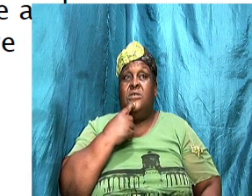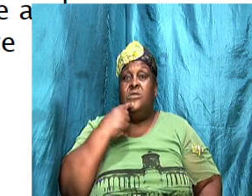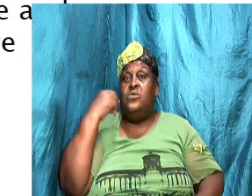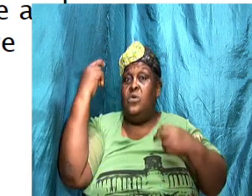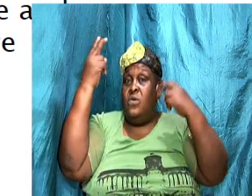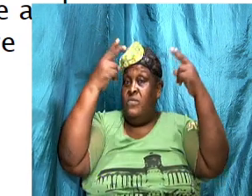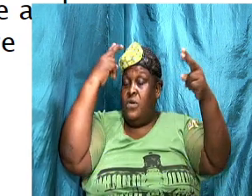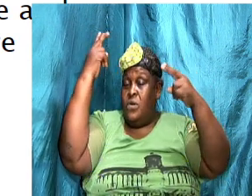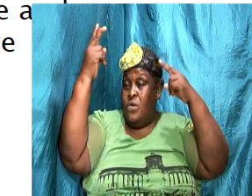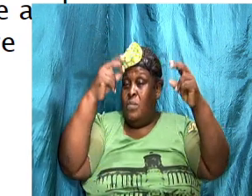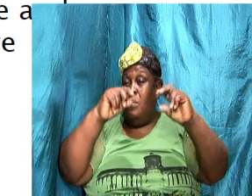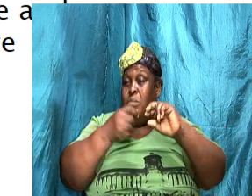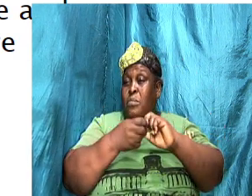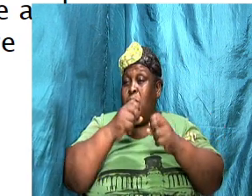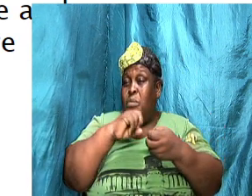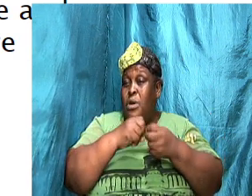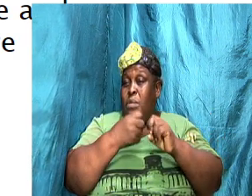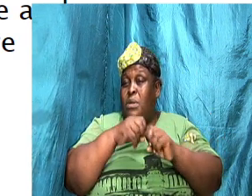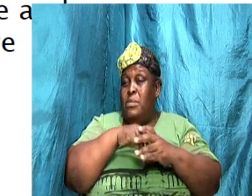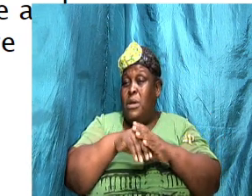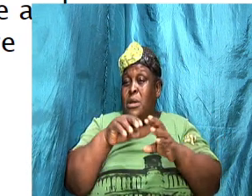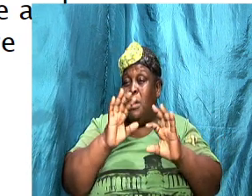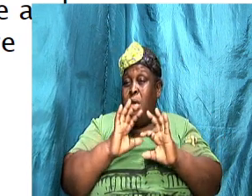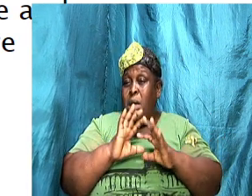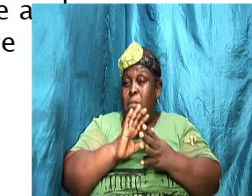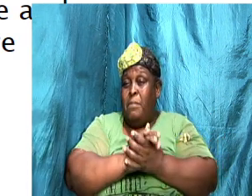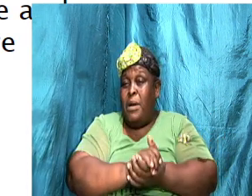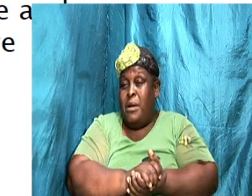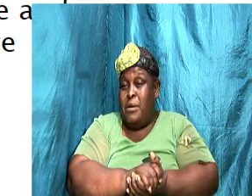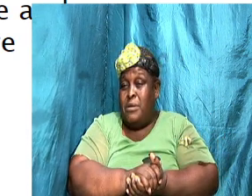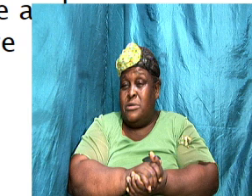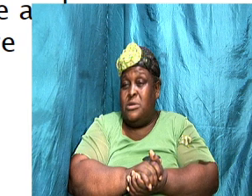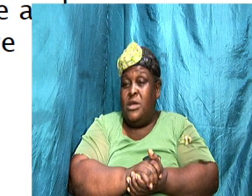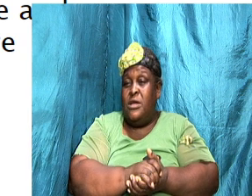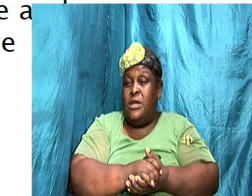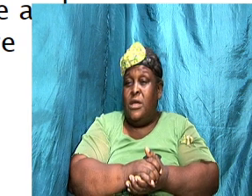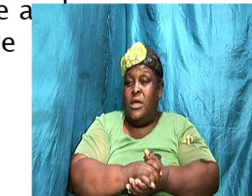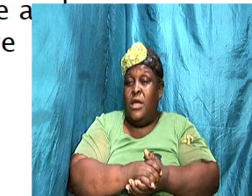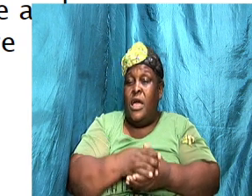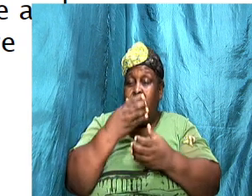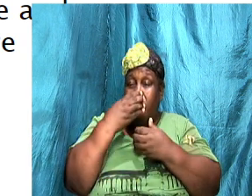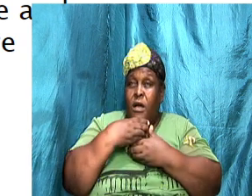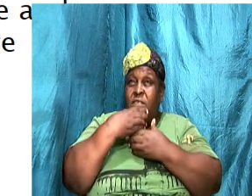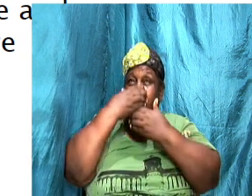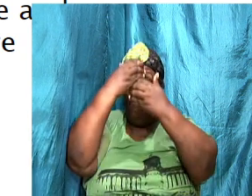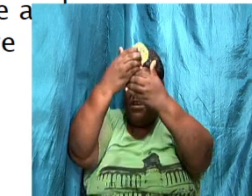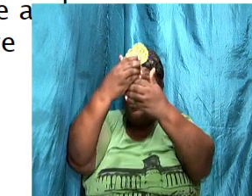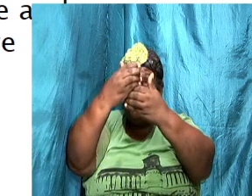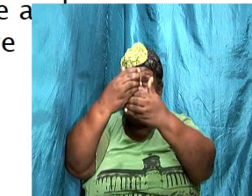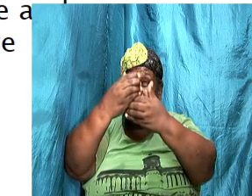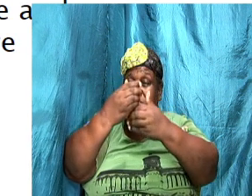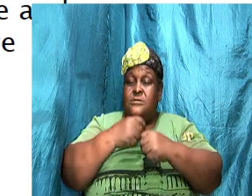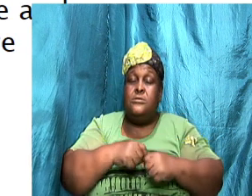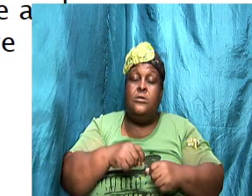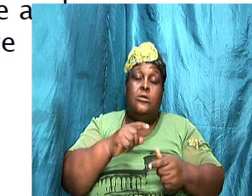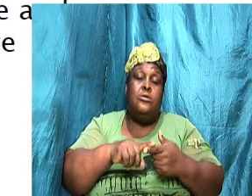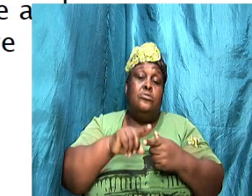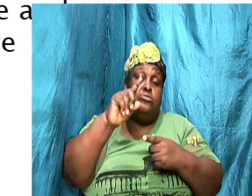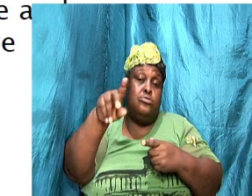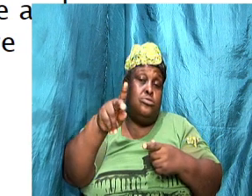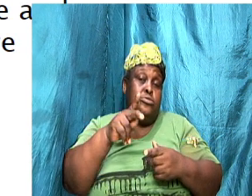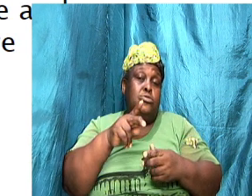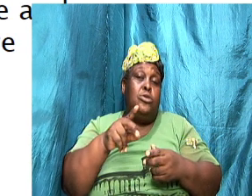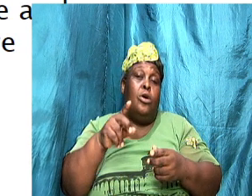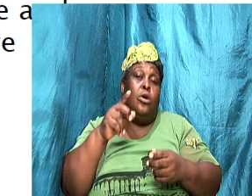learn to recognize when you are at fault and confess it to your partner this will